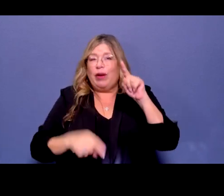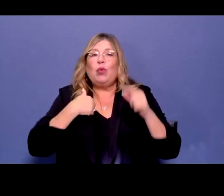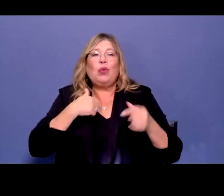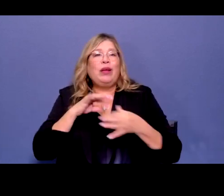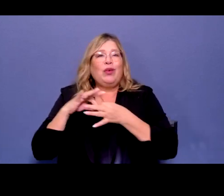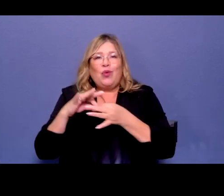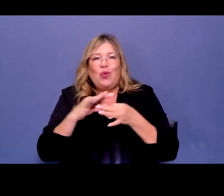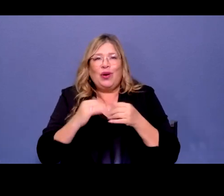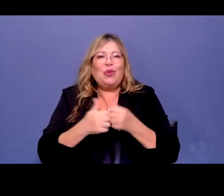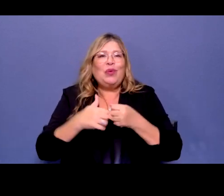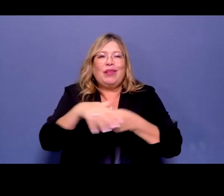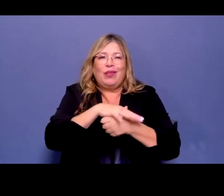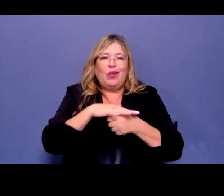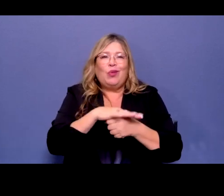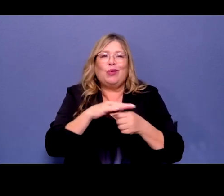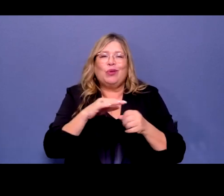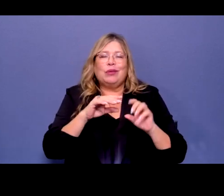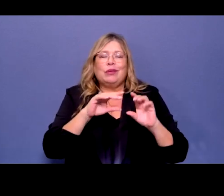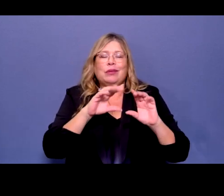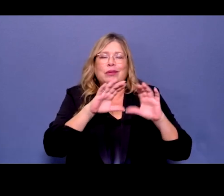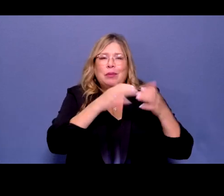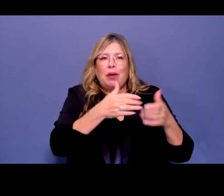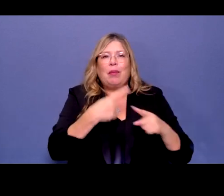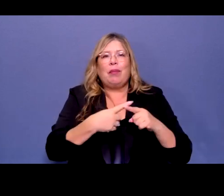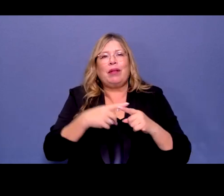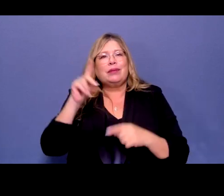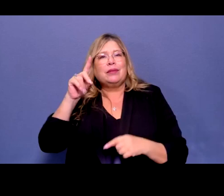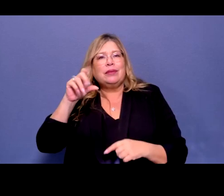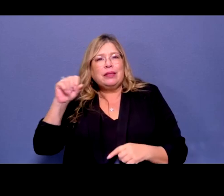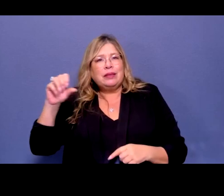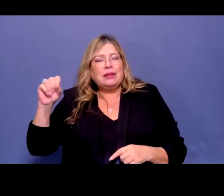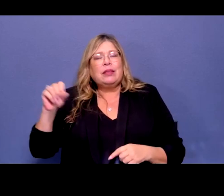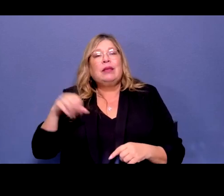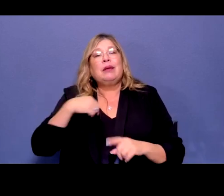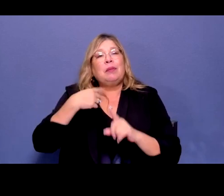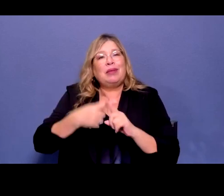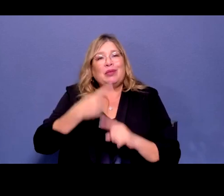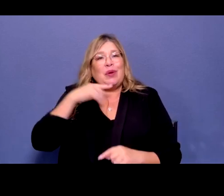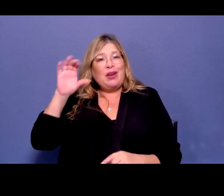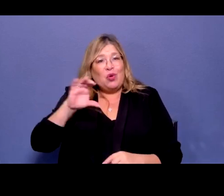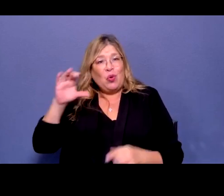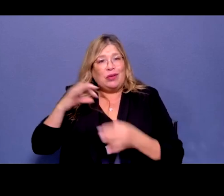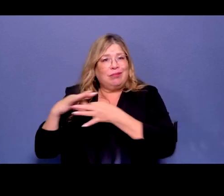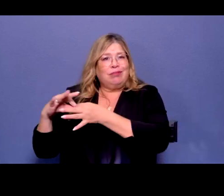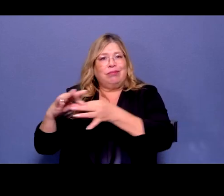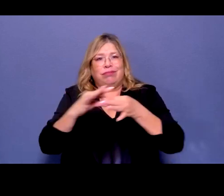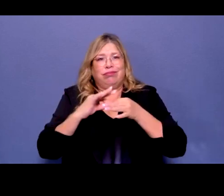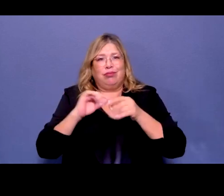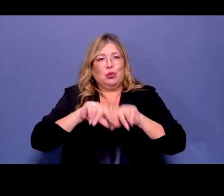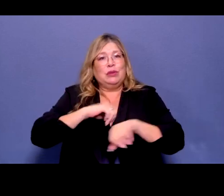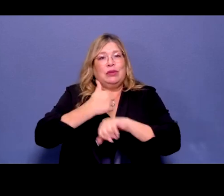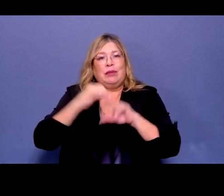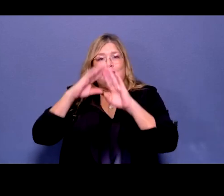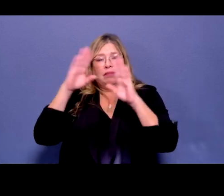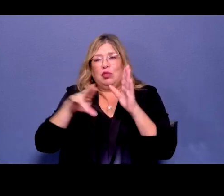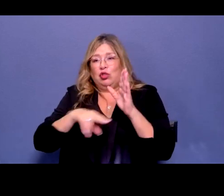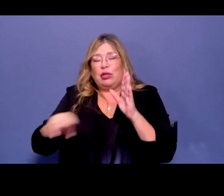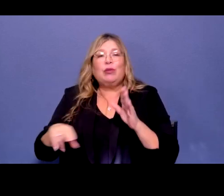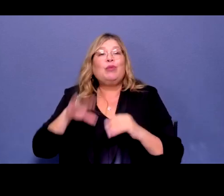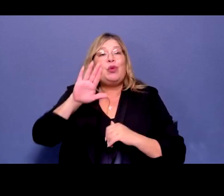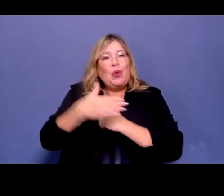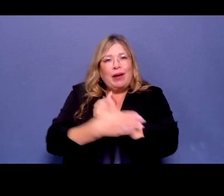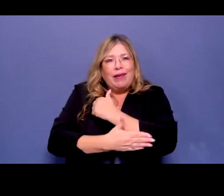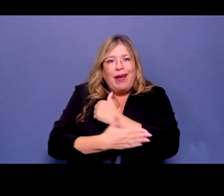Brian mentioned, with the Department of Social Services and the American Red Cross. And so whether your county has that information, your city,